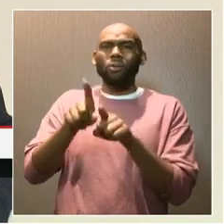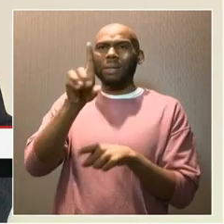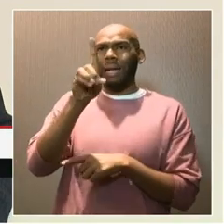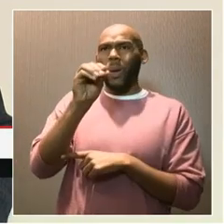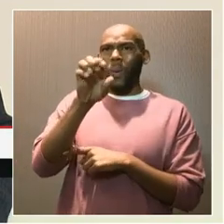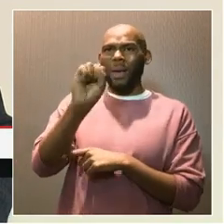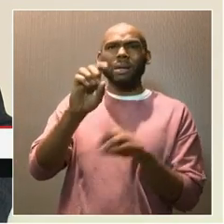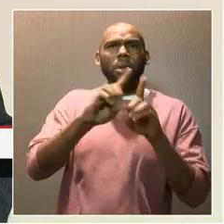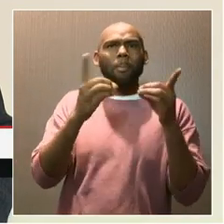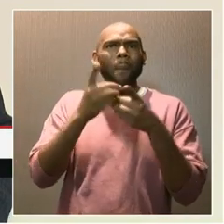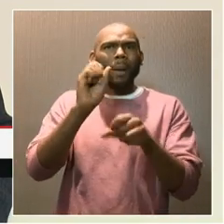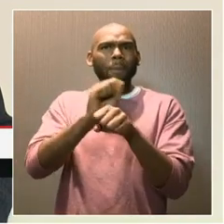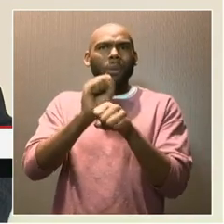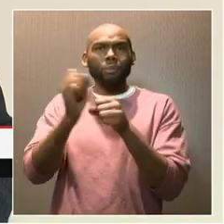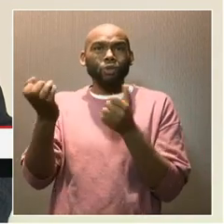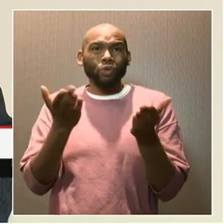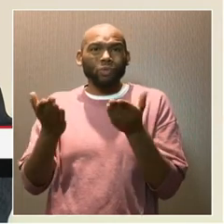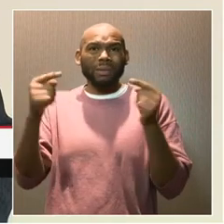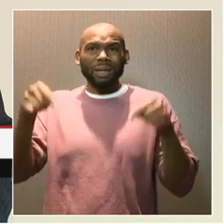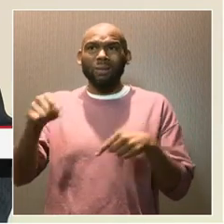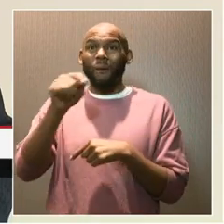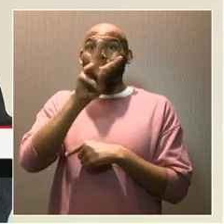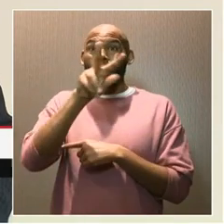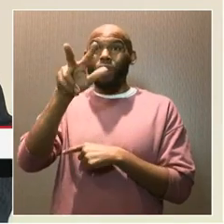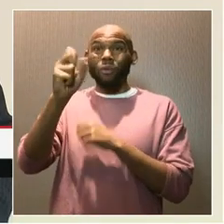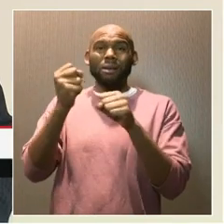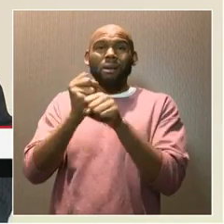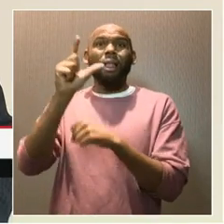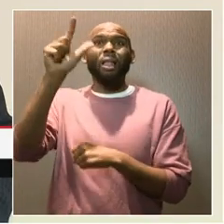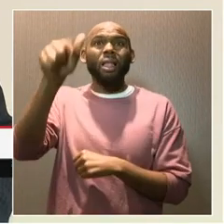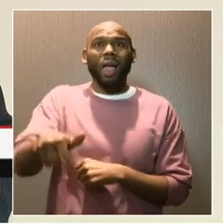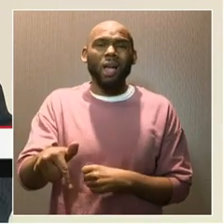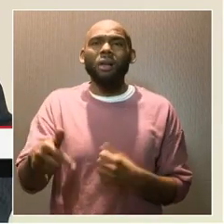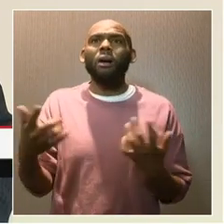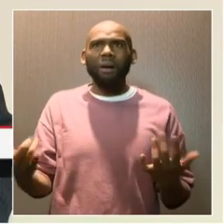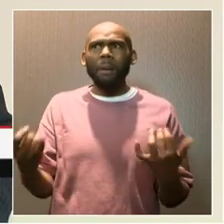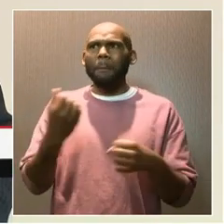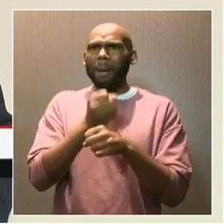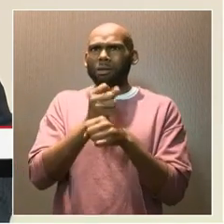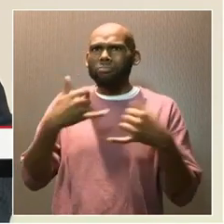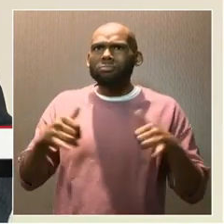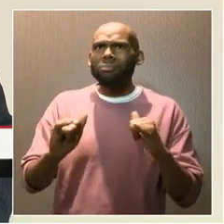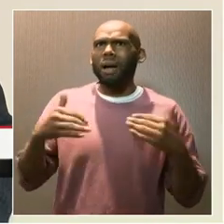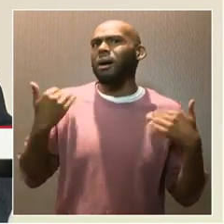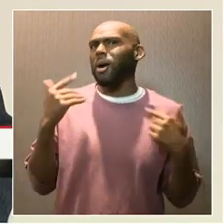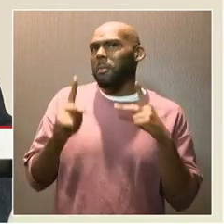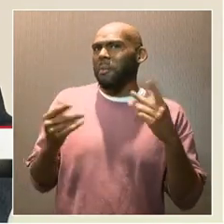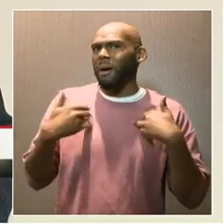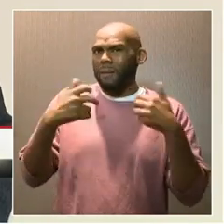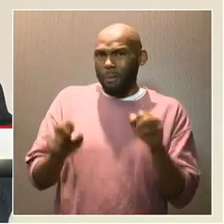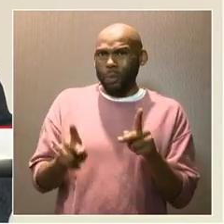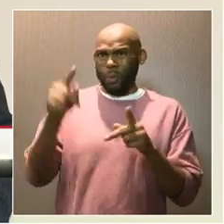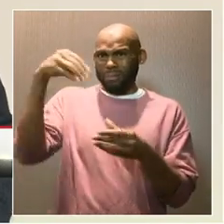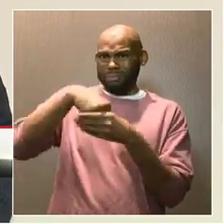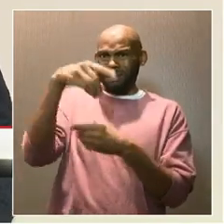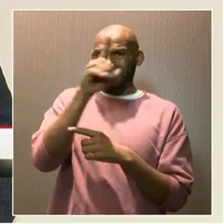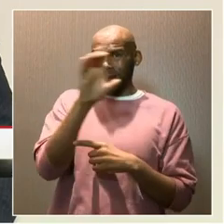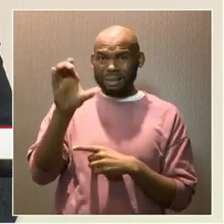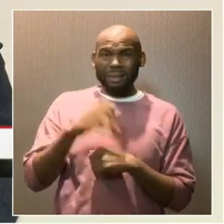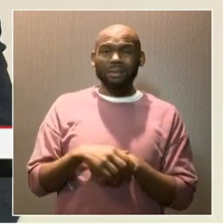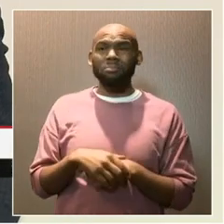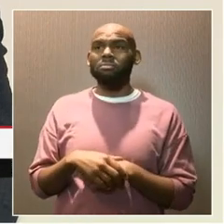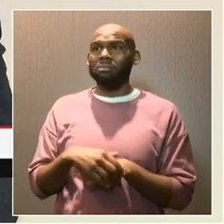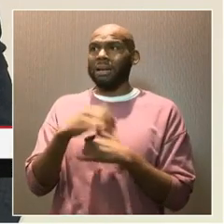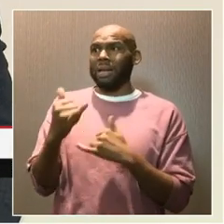Employment Services. Here, 43 years later, they're ensuring young people have opportunities in this city. And coming